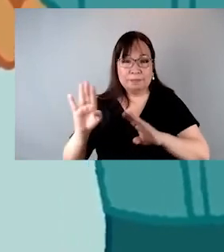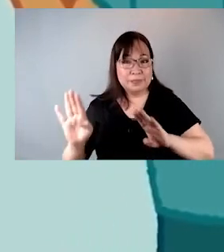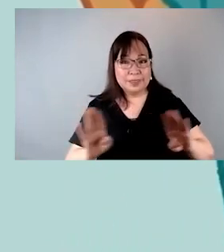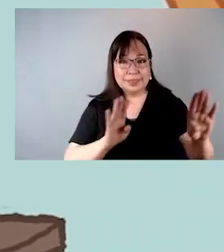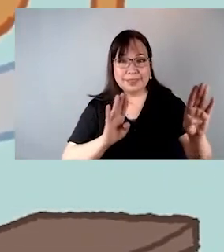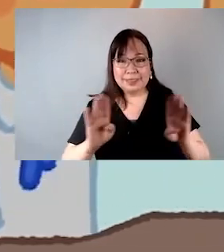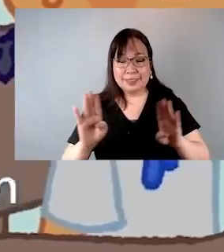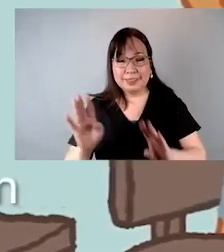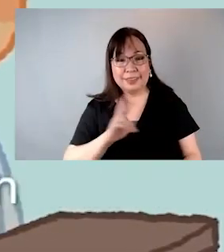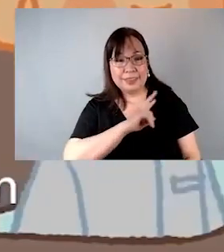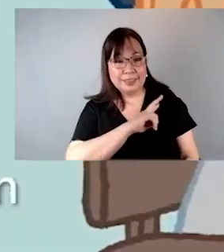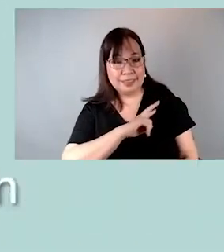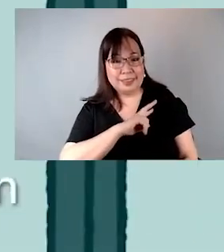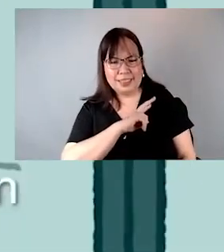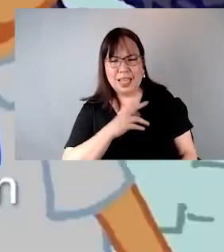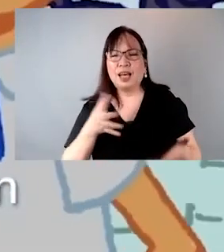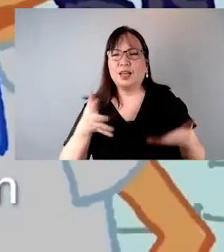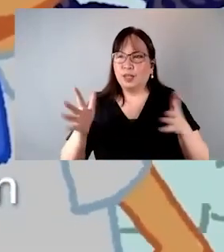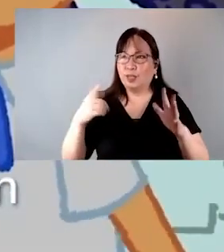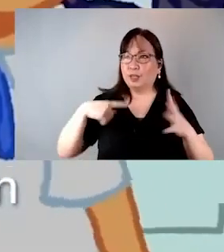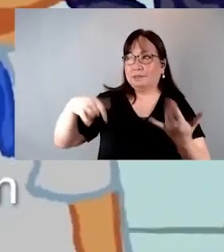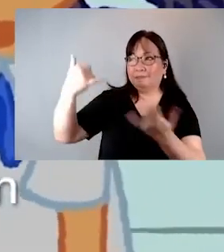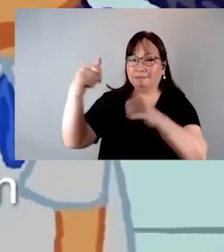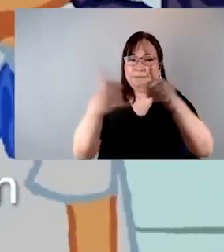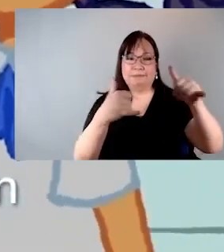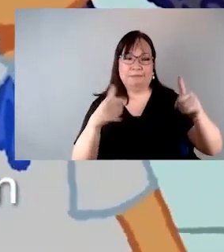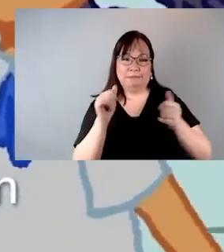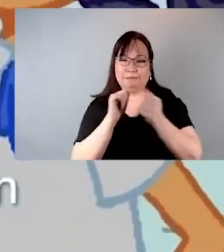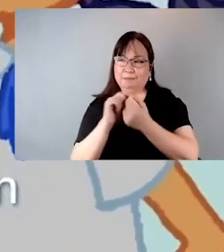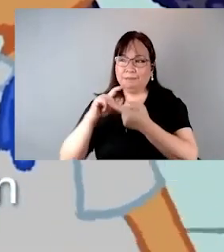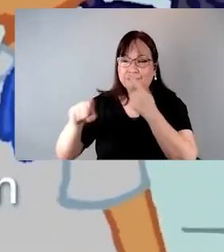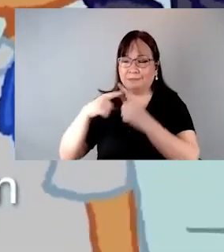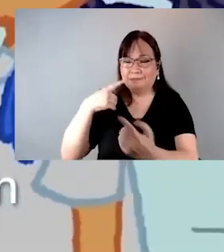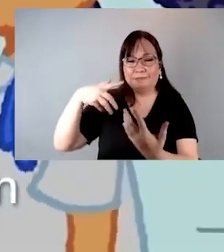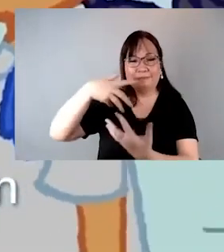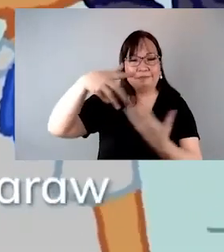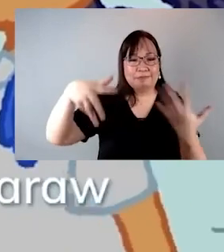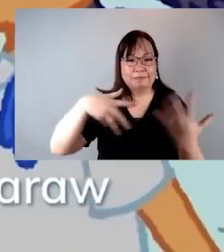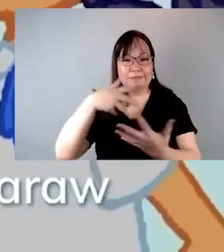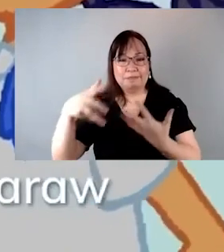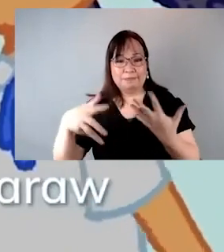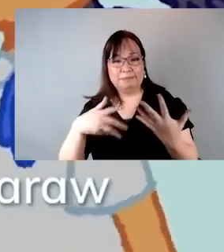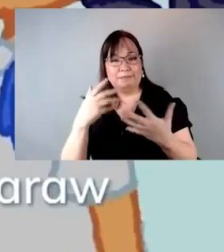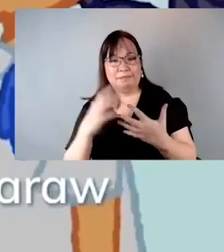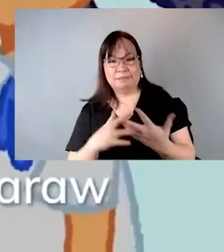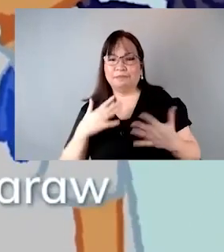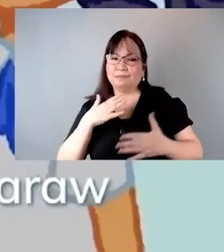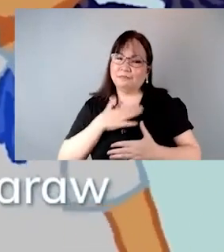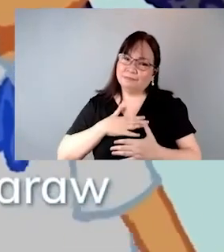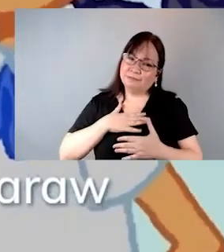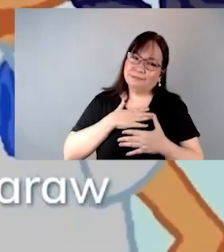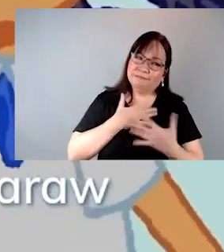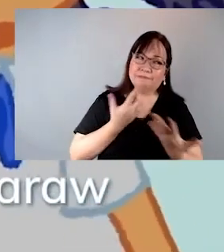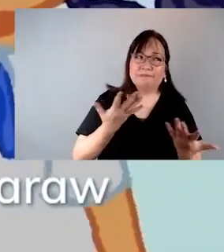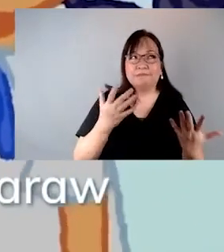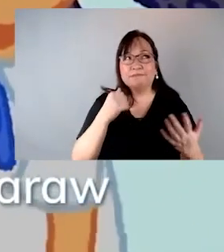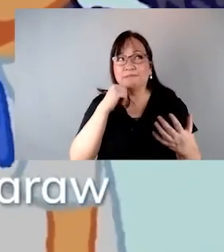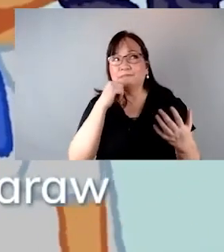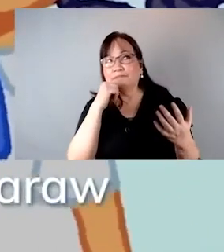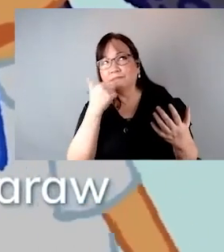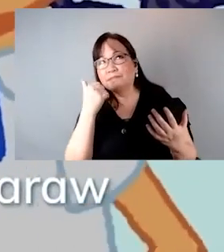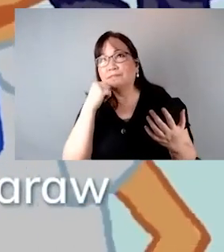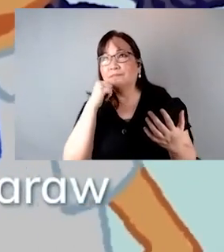asal. Hayaang maglaro kasama ang mga kaibigan, at magliban sa parke